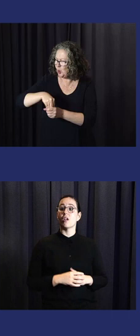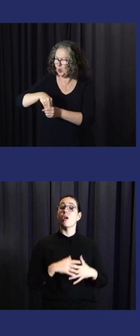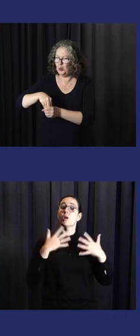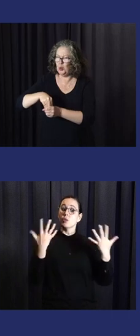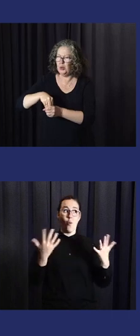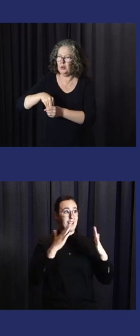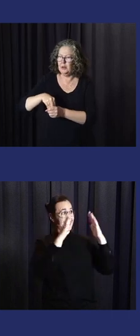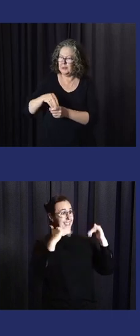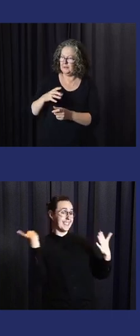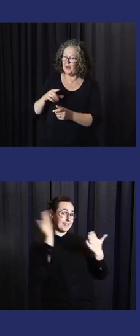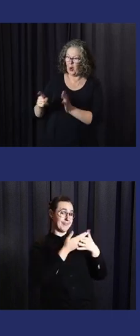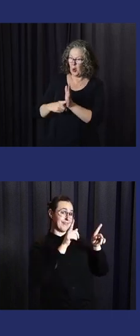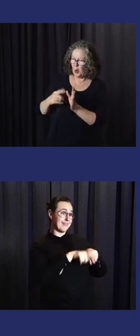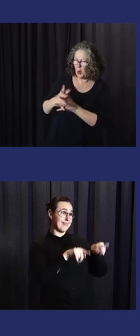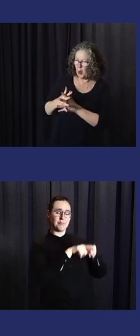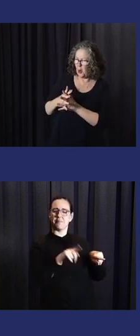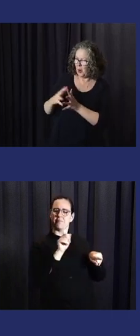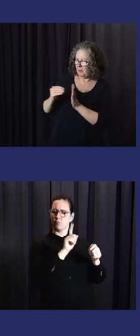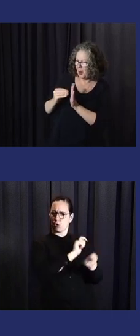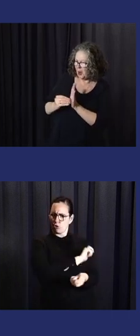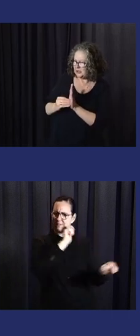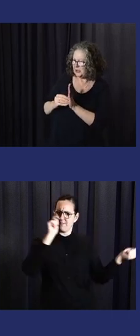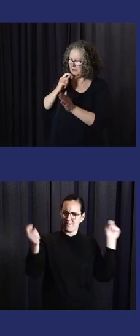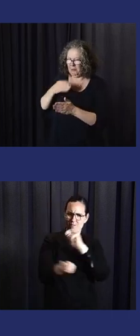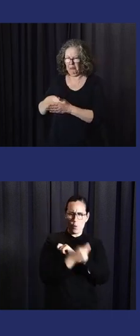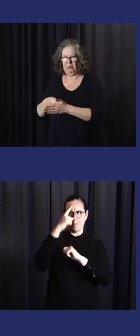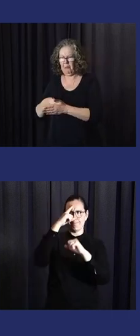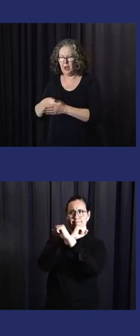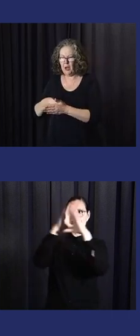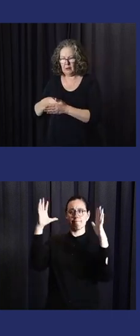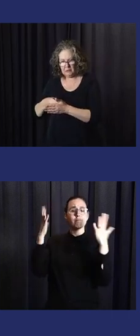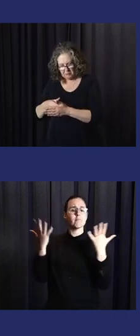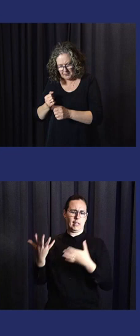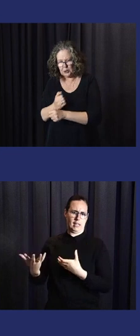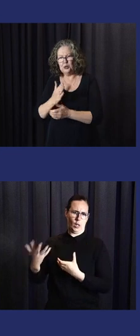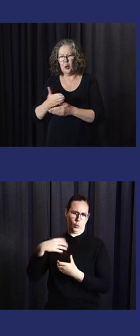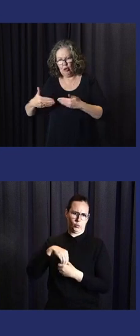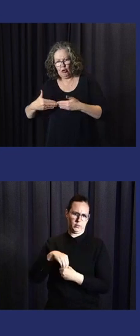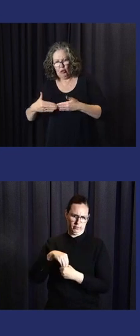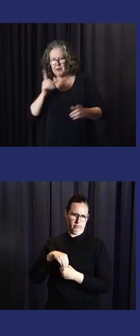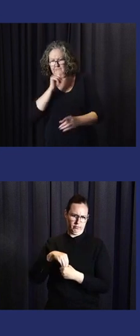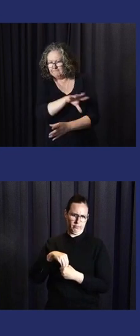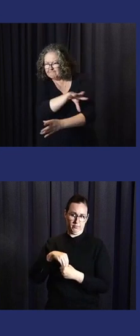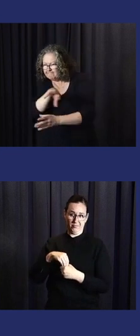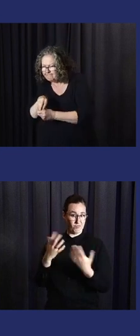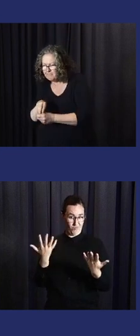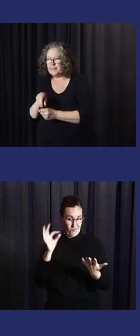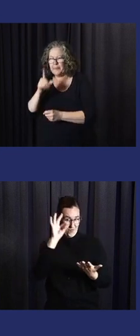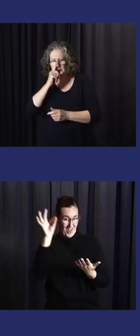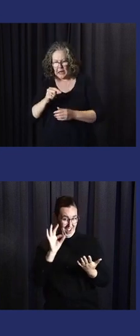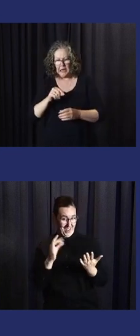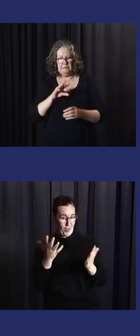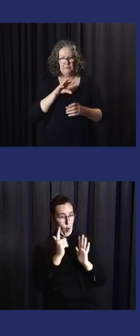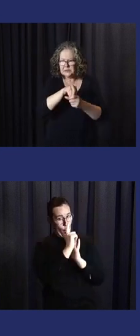to be able to ensure it is inclusive. And that's where the adaptation of laws and policies